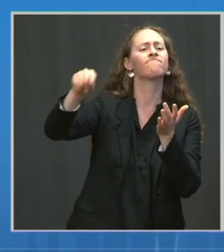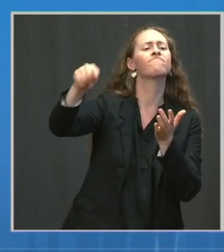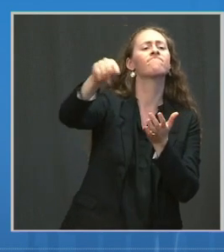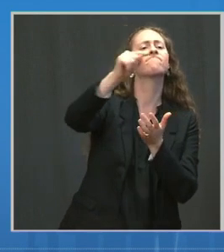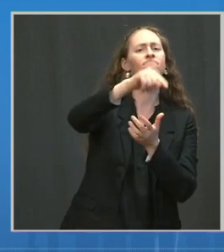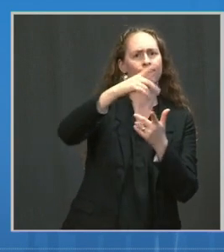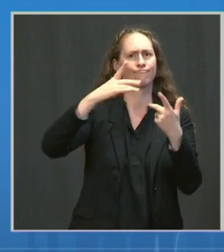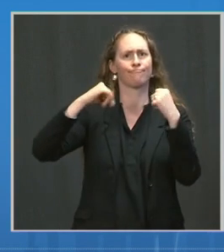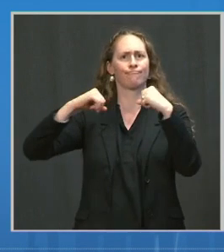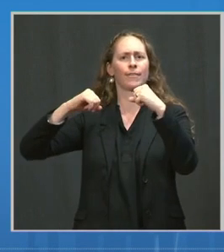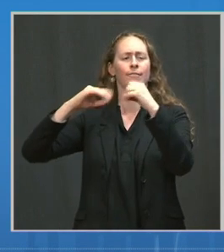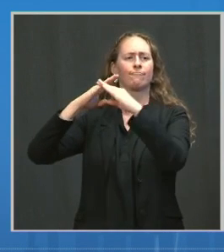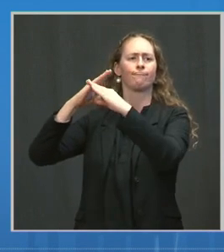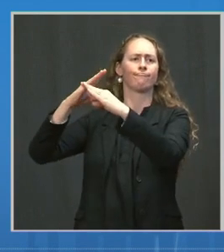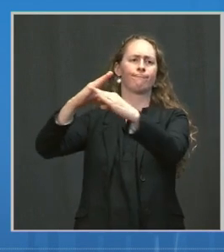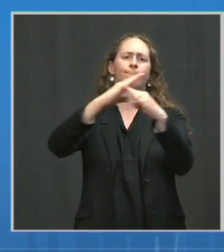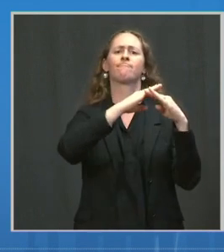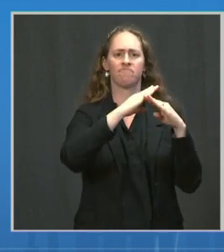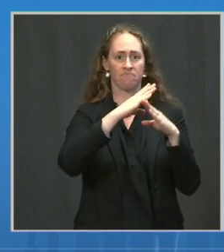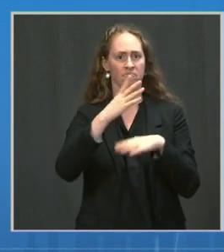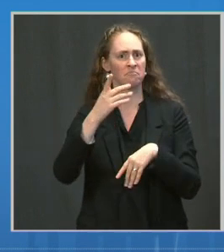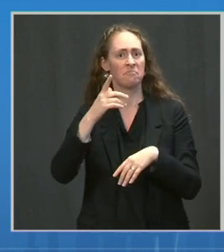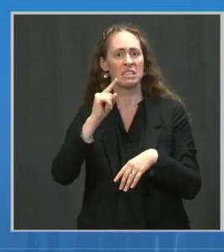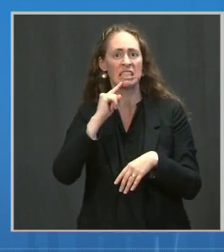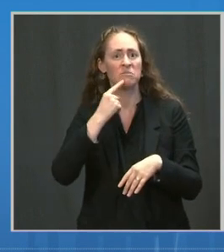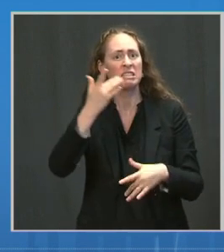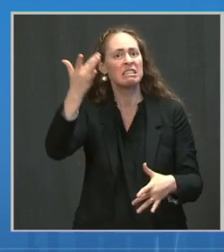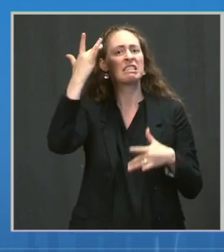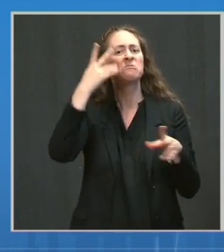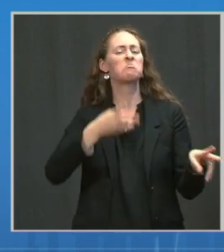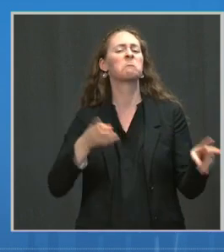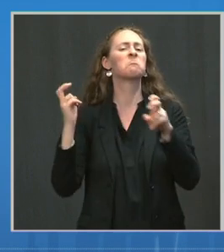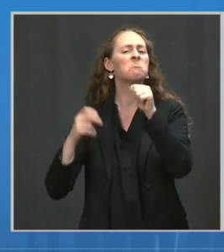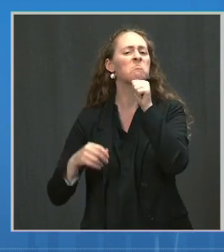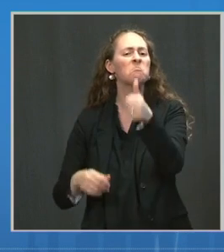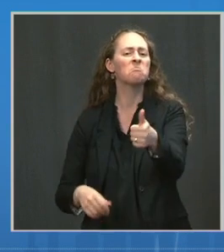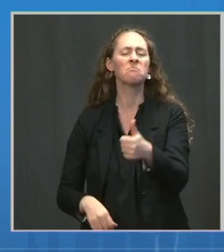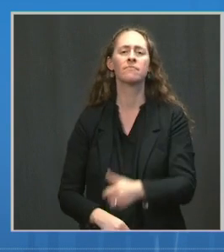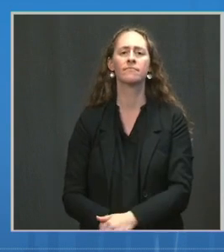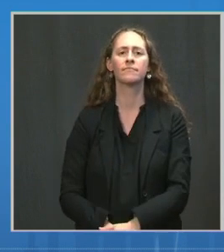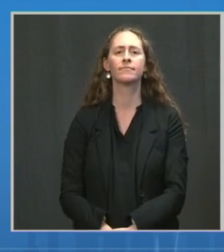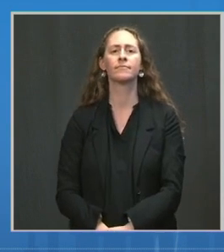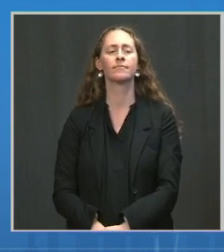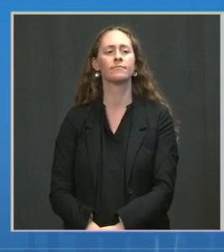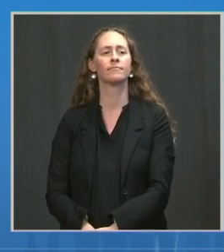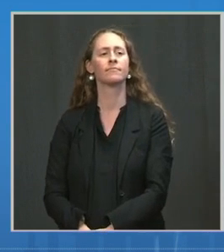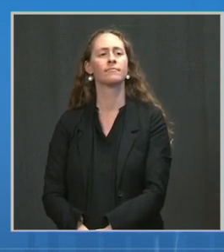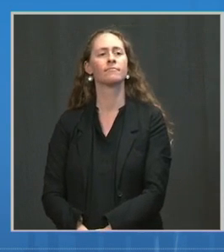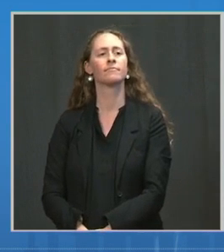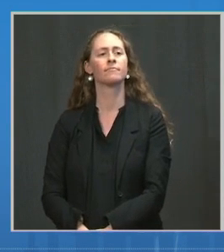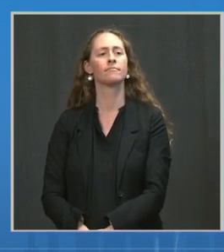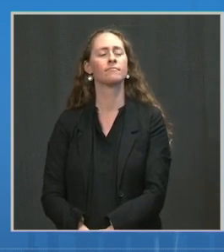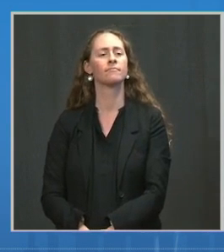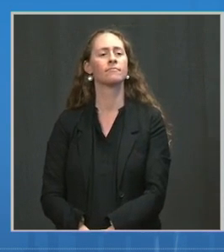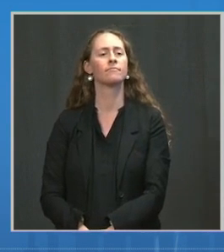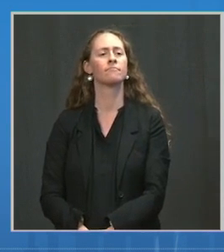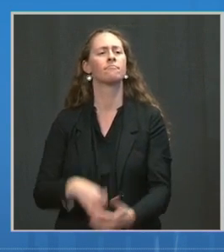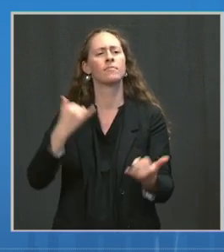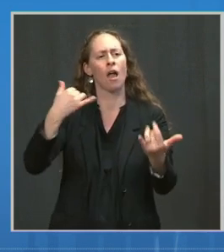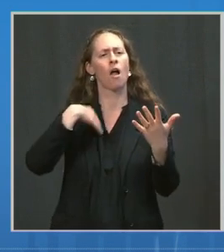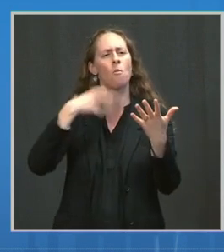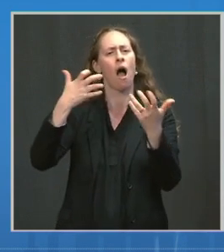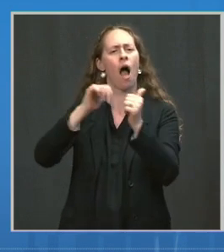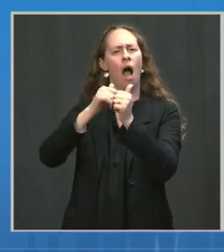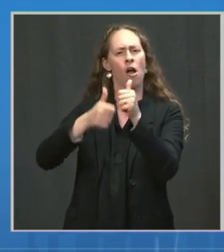disease. Next slide. Now, if you ask the question, what about the reduced risk of either symptomatic